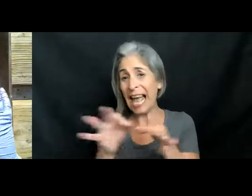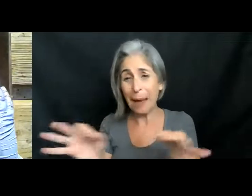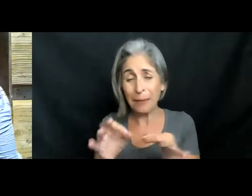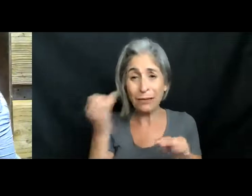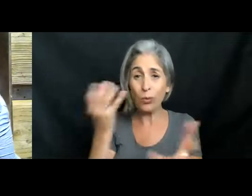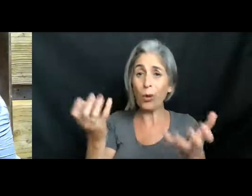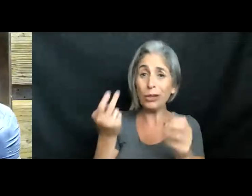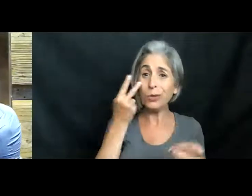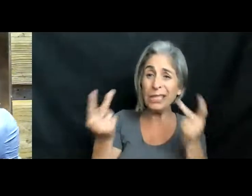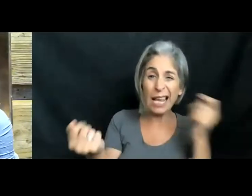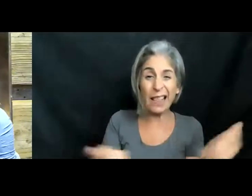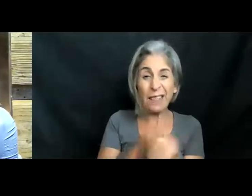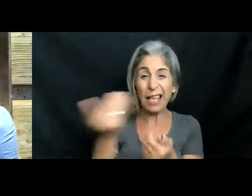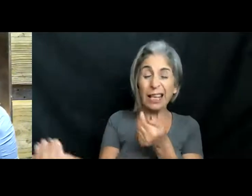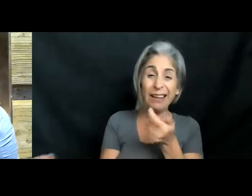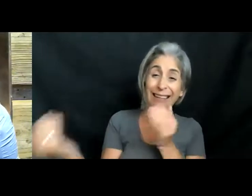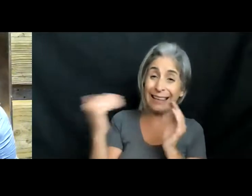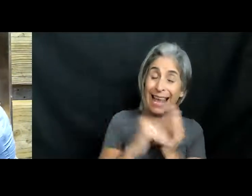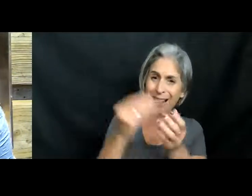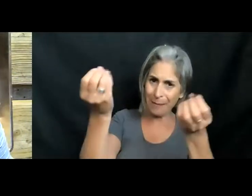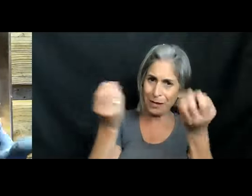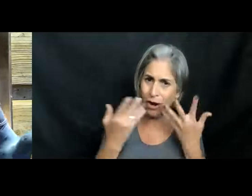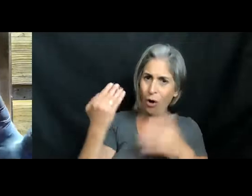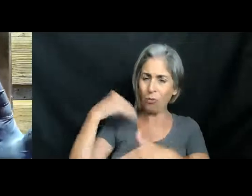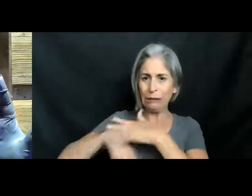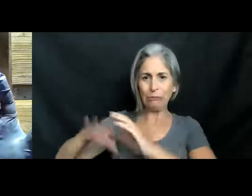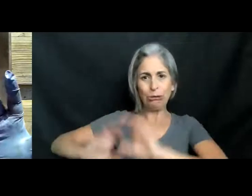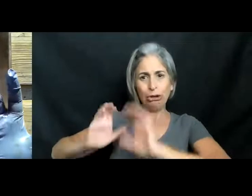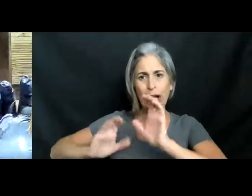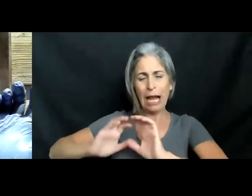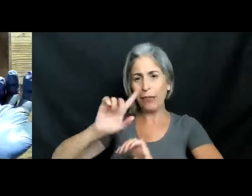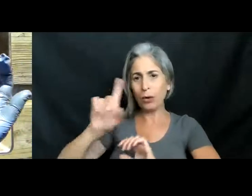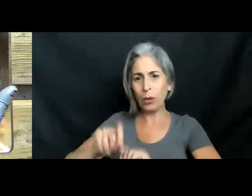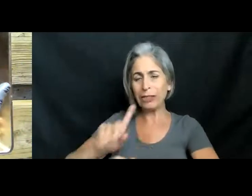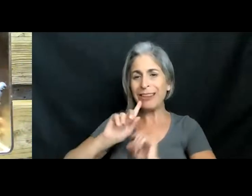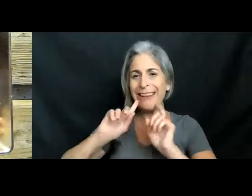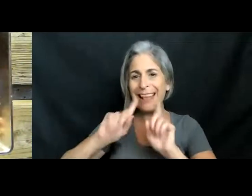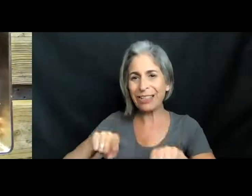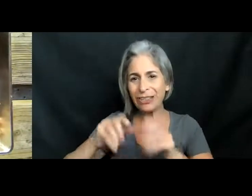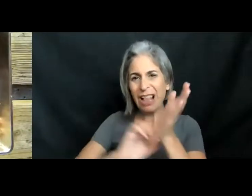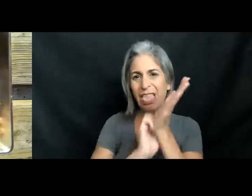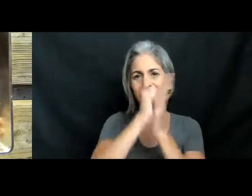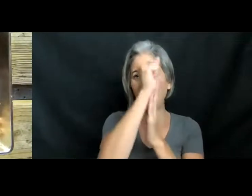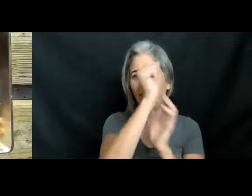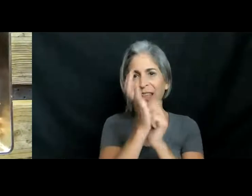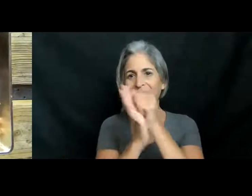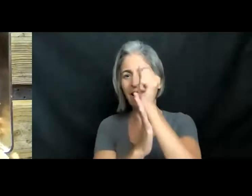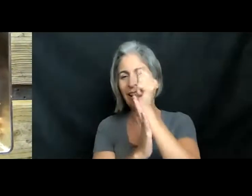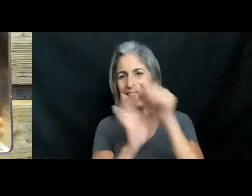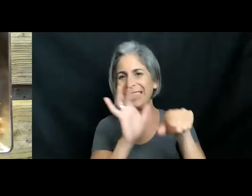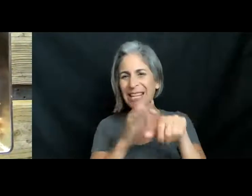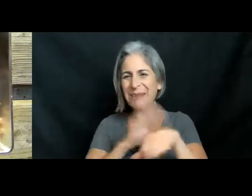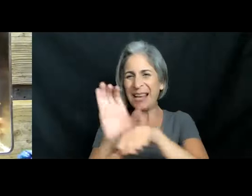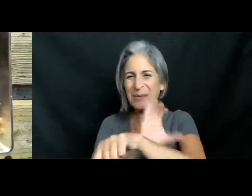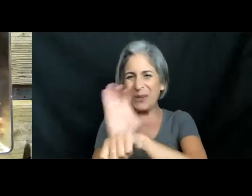look at anything a bit closer, please just let me know, put it in the chat, put it in the questions and answers. I'll take off a glove so I can touch my computer.